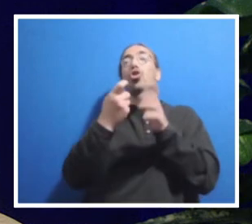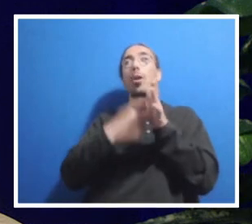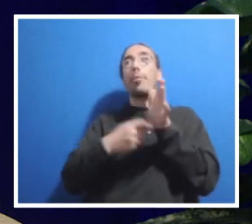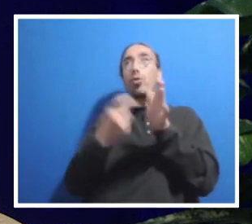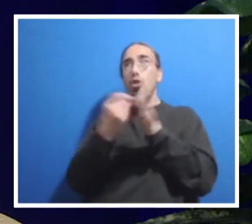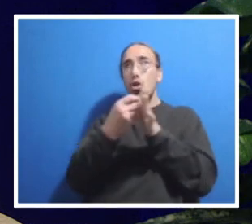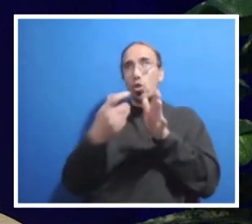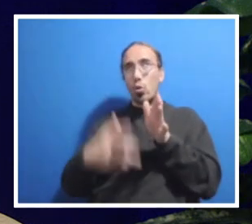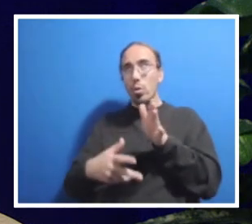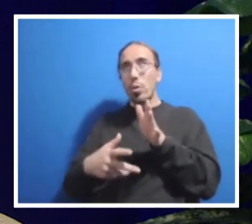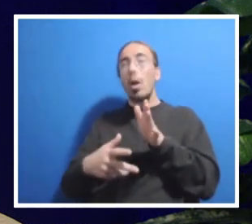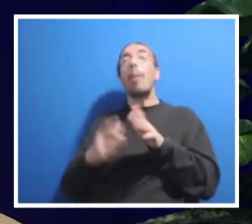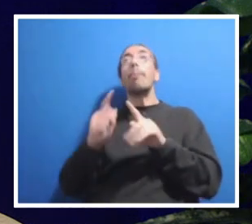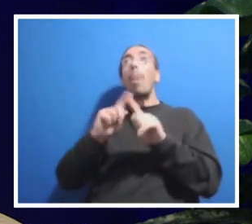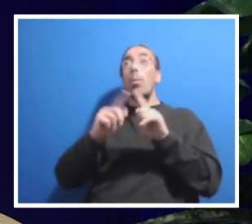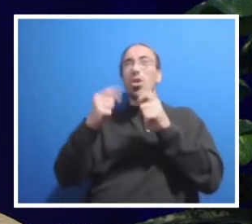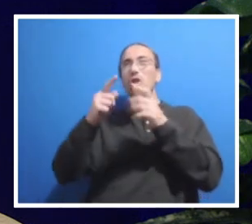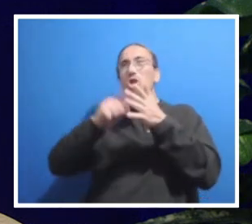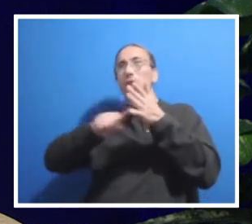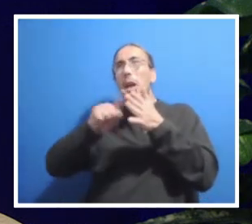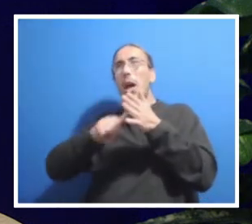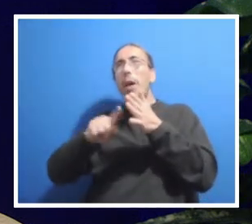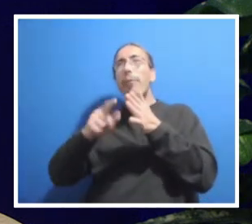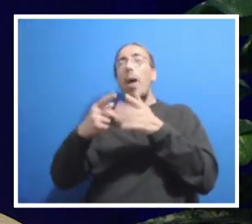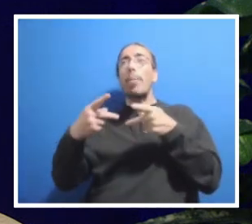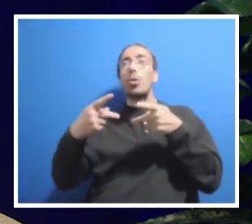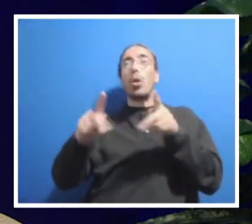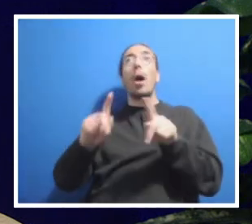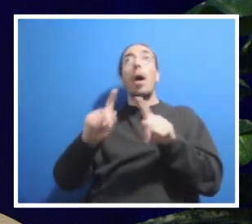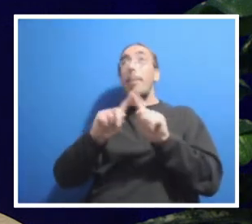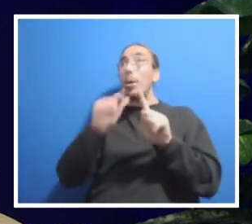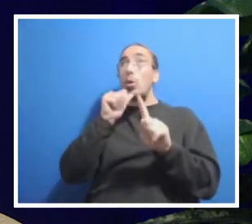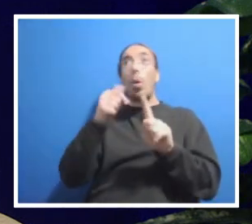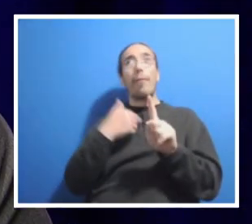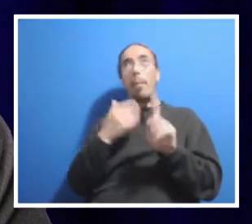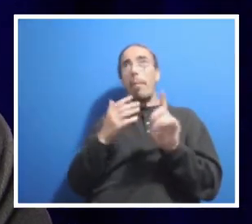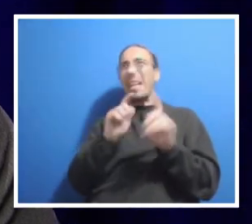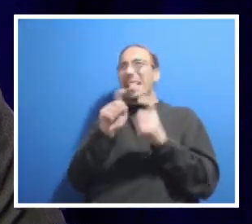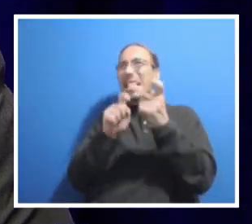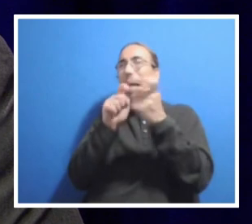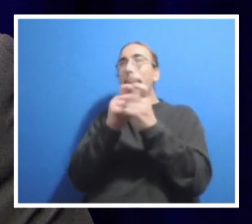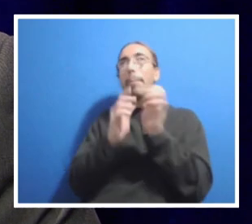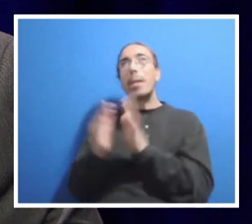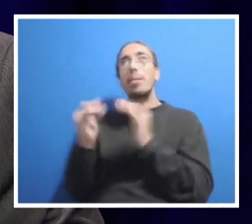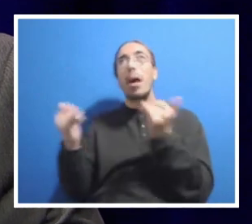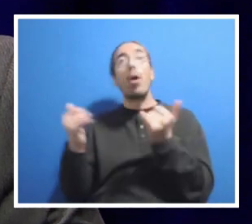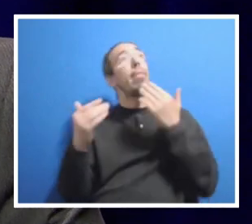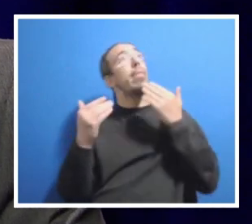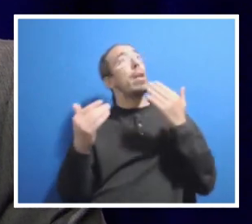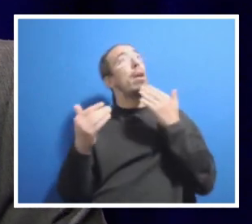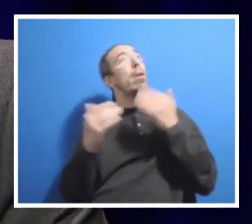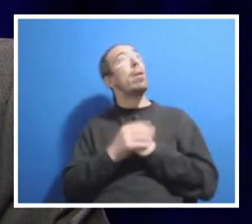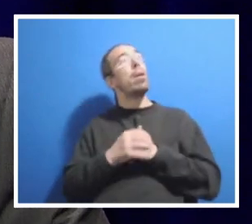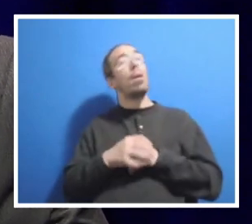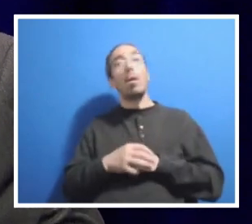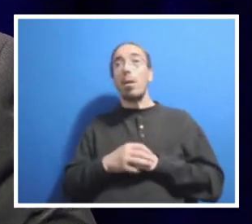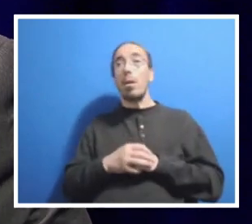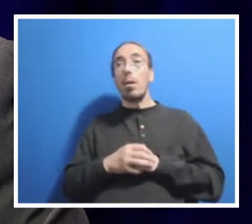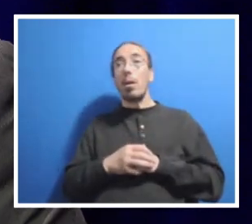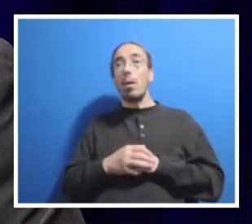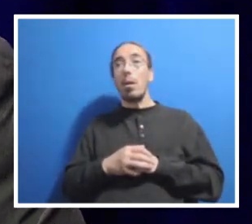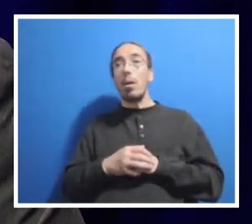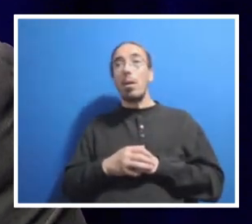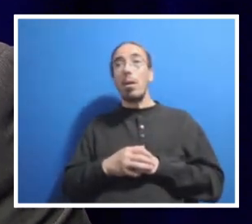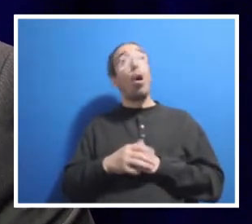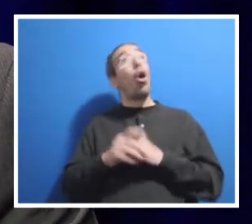opportunities. We don't have anything right now planned. Okay. Thank you very much. And on the other end of things, in sort of saving